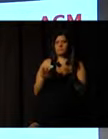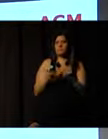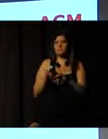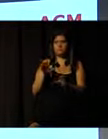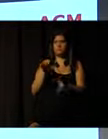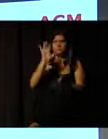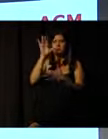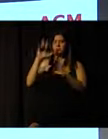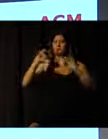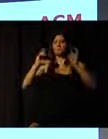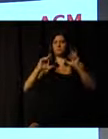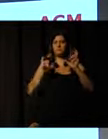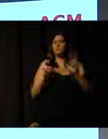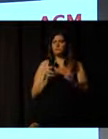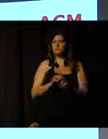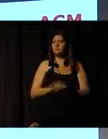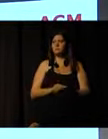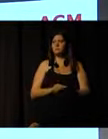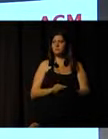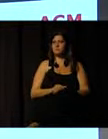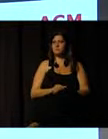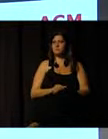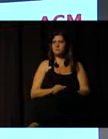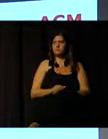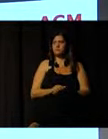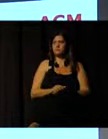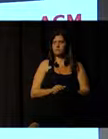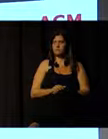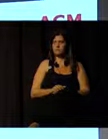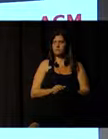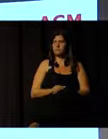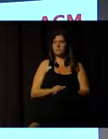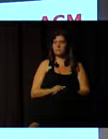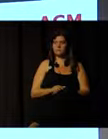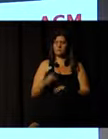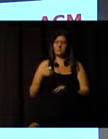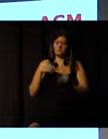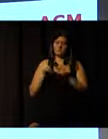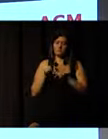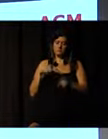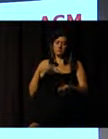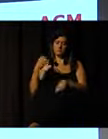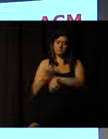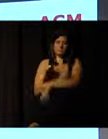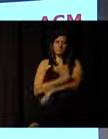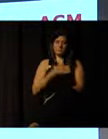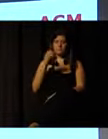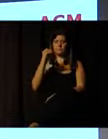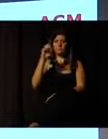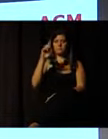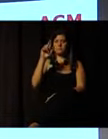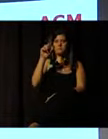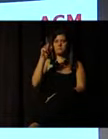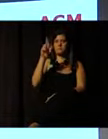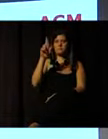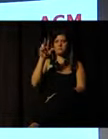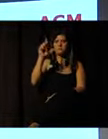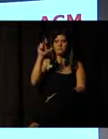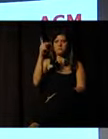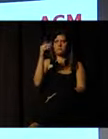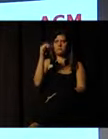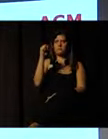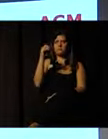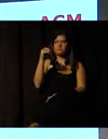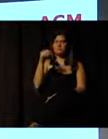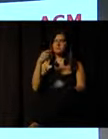We started in football, basketball. We are very proud for